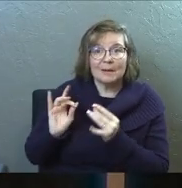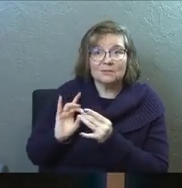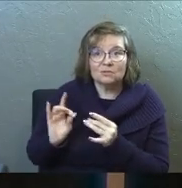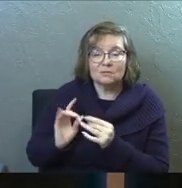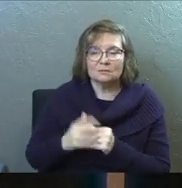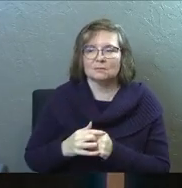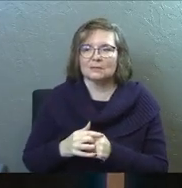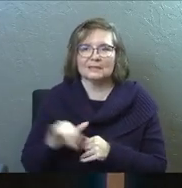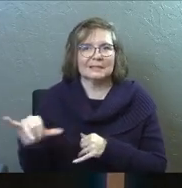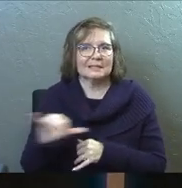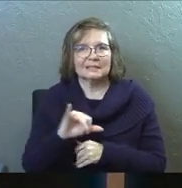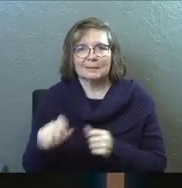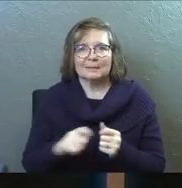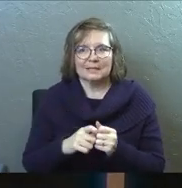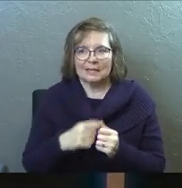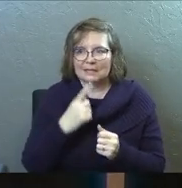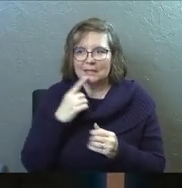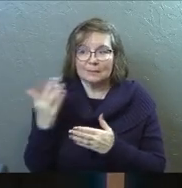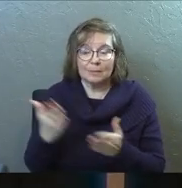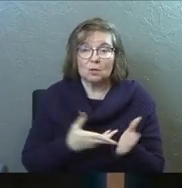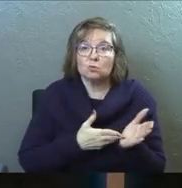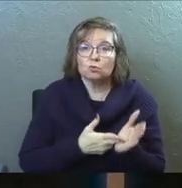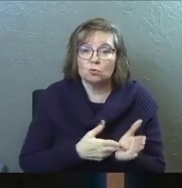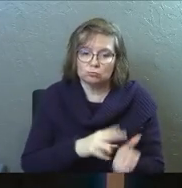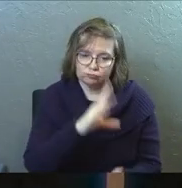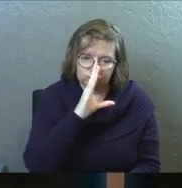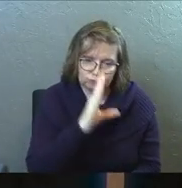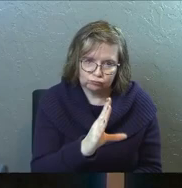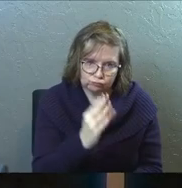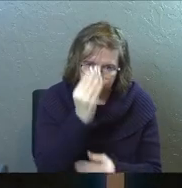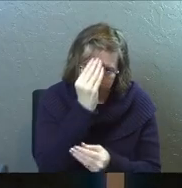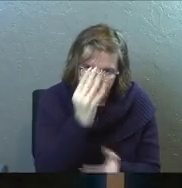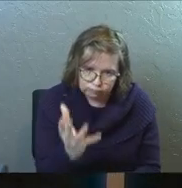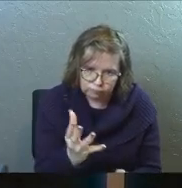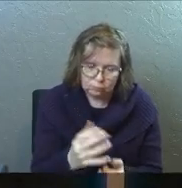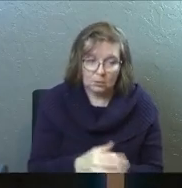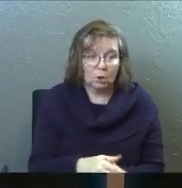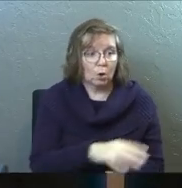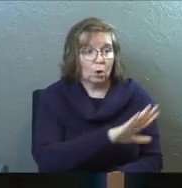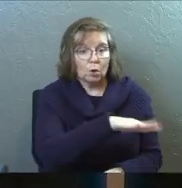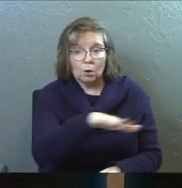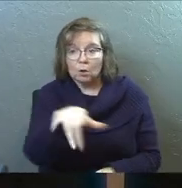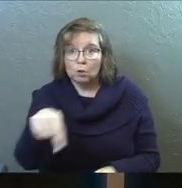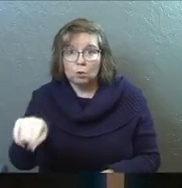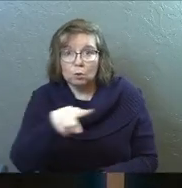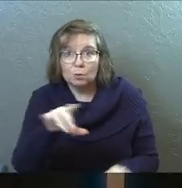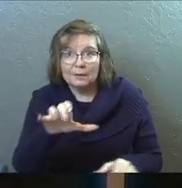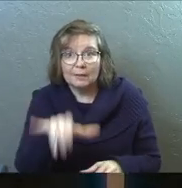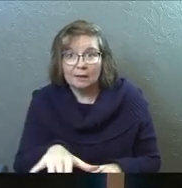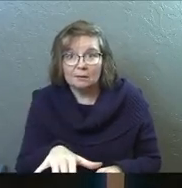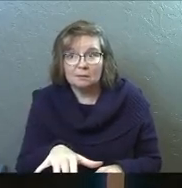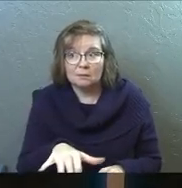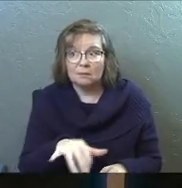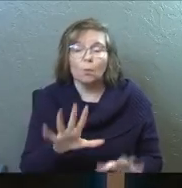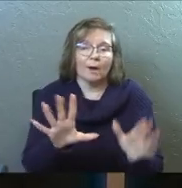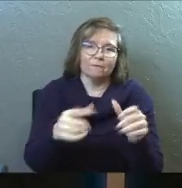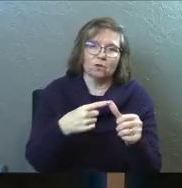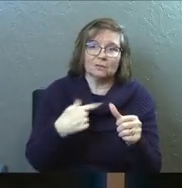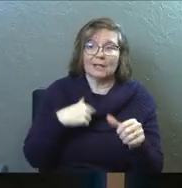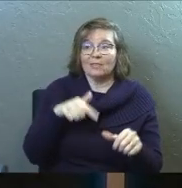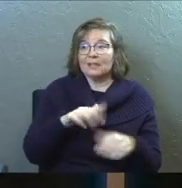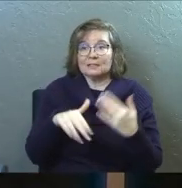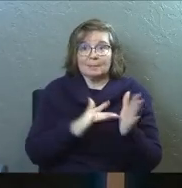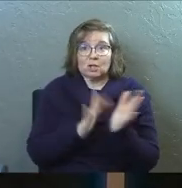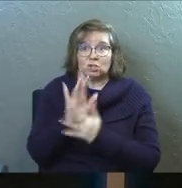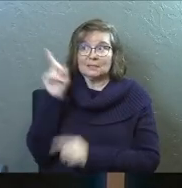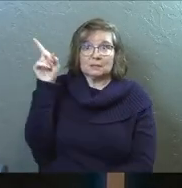He's walking that same exact line. He's bringing truth straight to them. He's like, you did this. Or first off, he says,